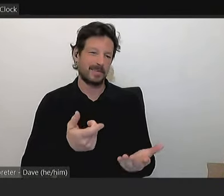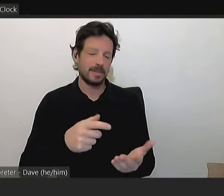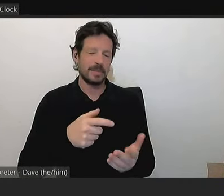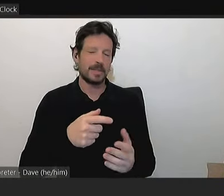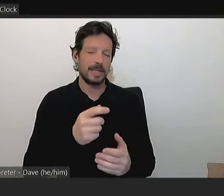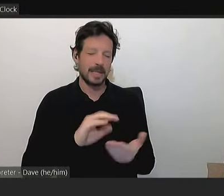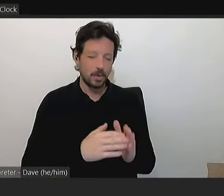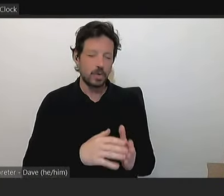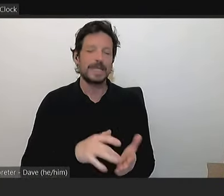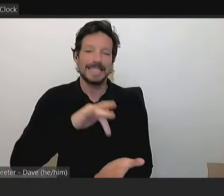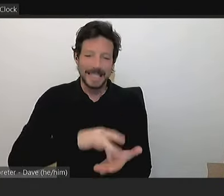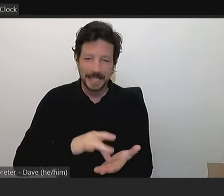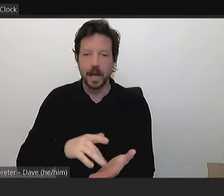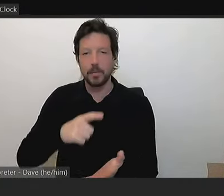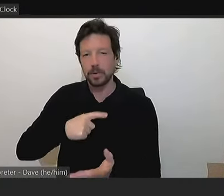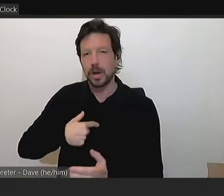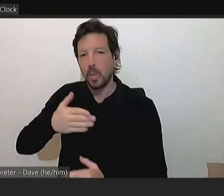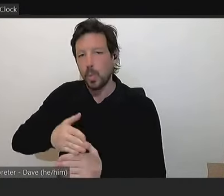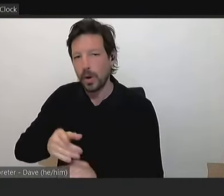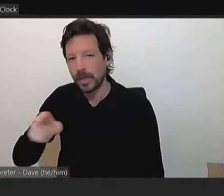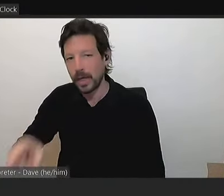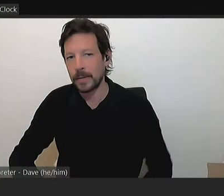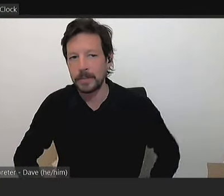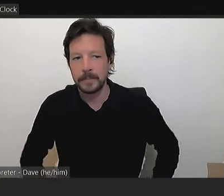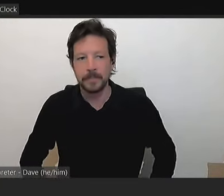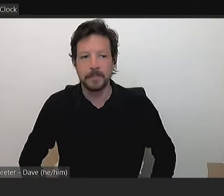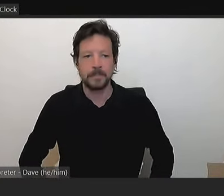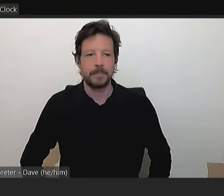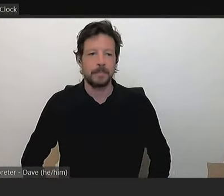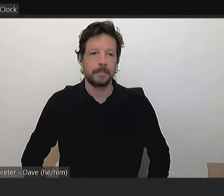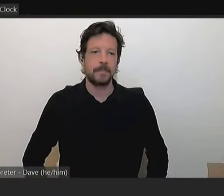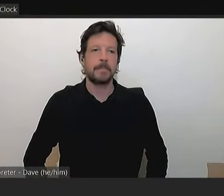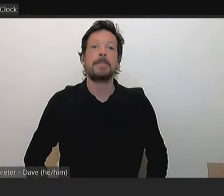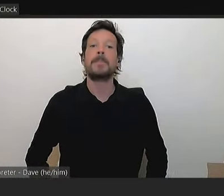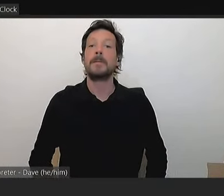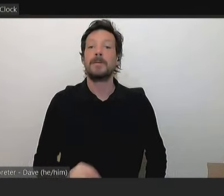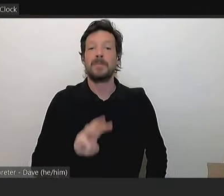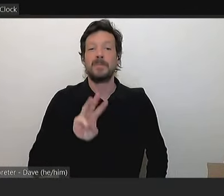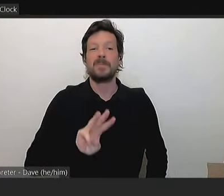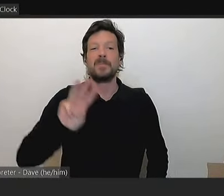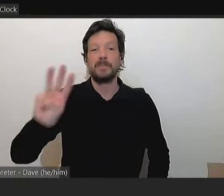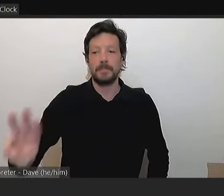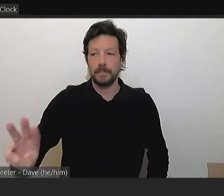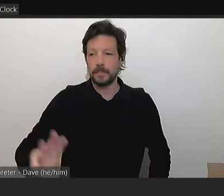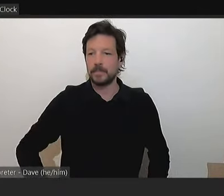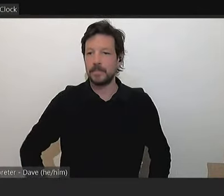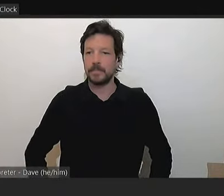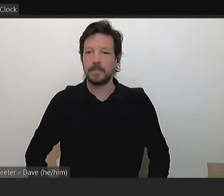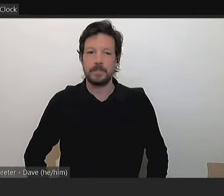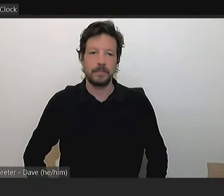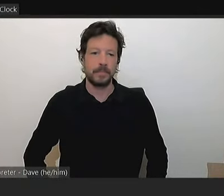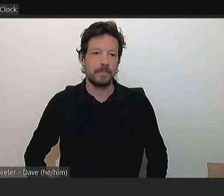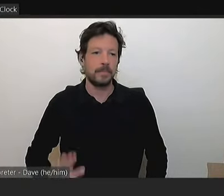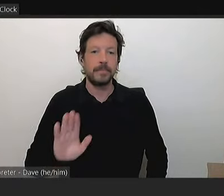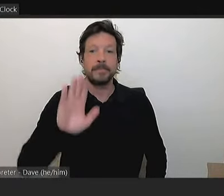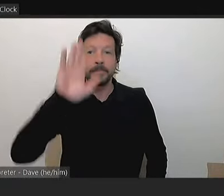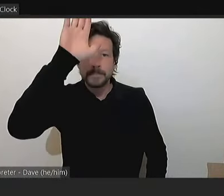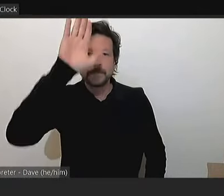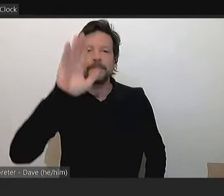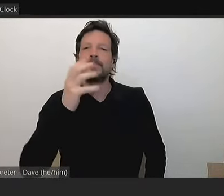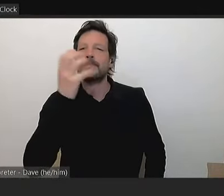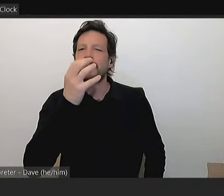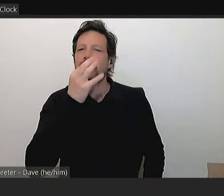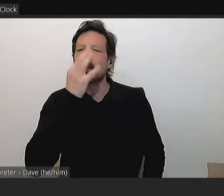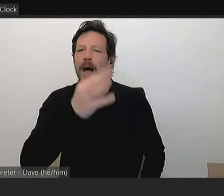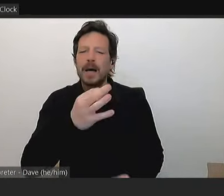Thank you. I'll ask those Cancillors to leave the Chamber. Mayor, sorry, can I just ask a procedural